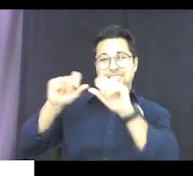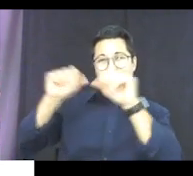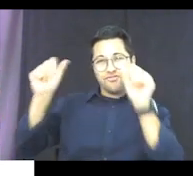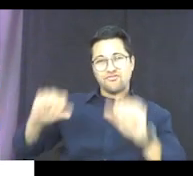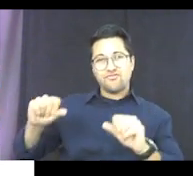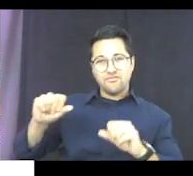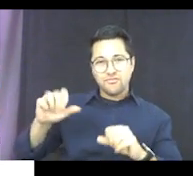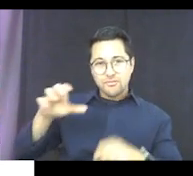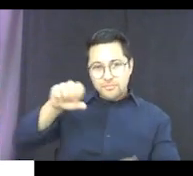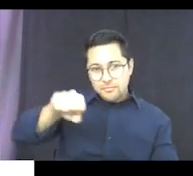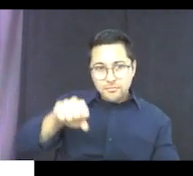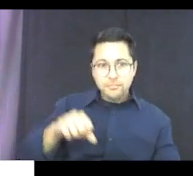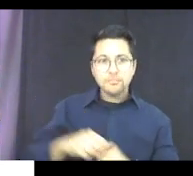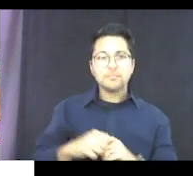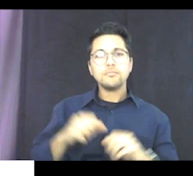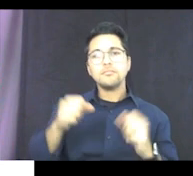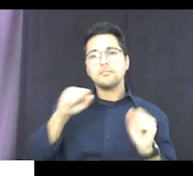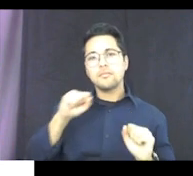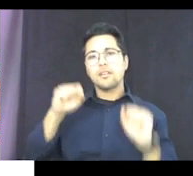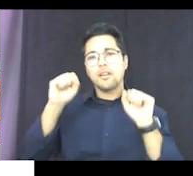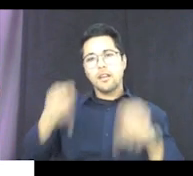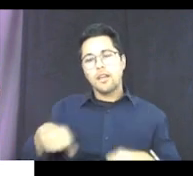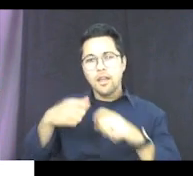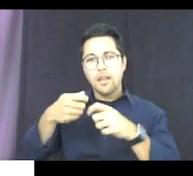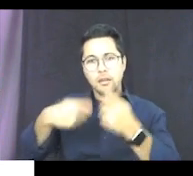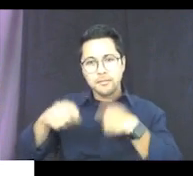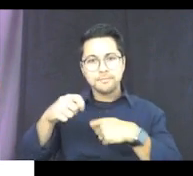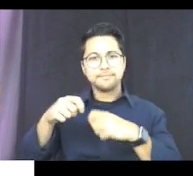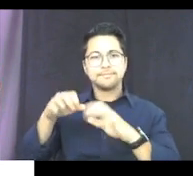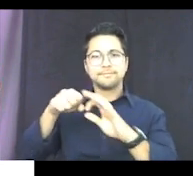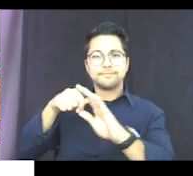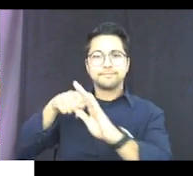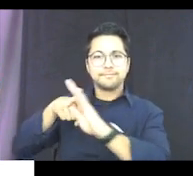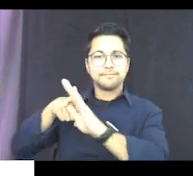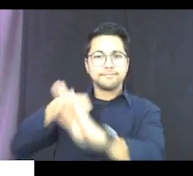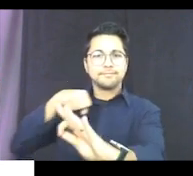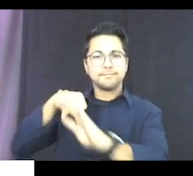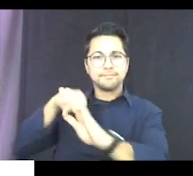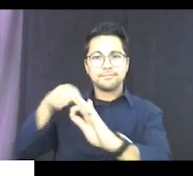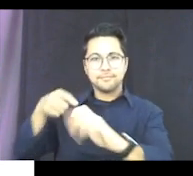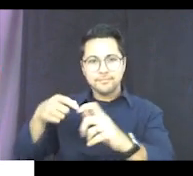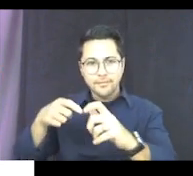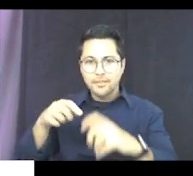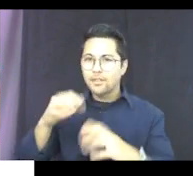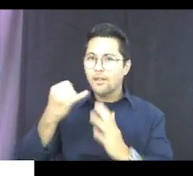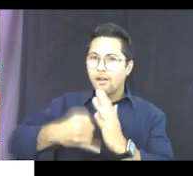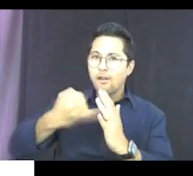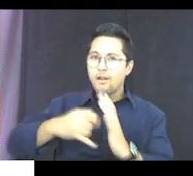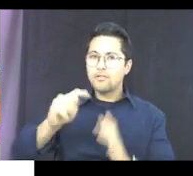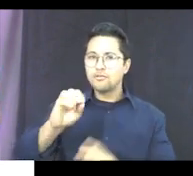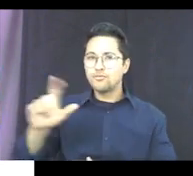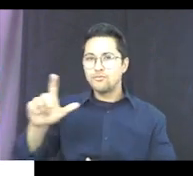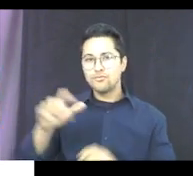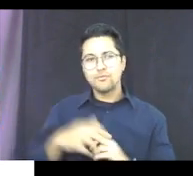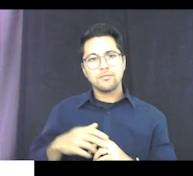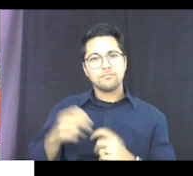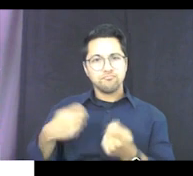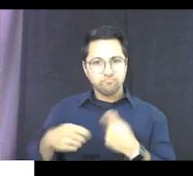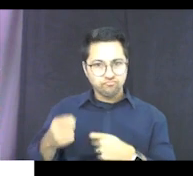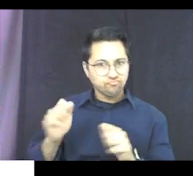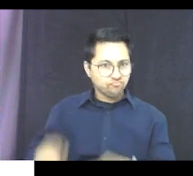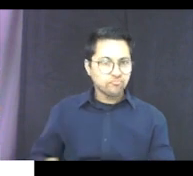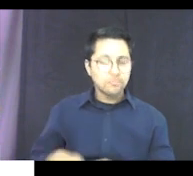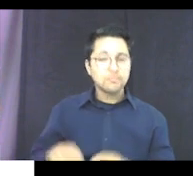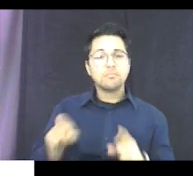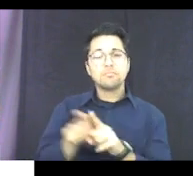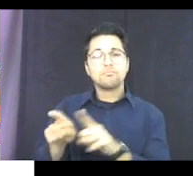I can change out the art tool that's in here. And then I also